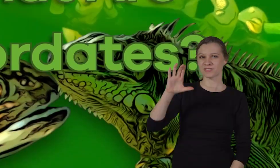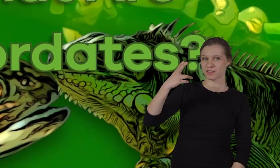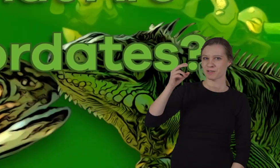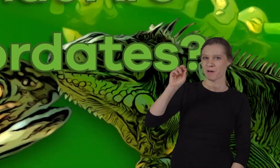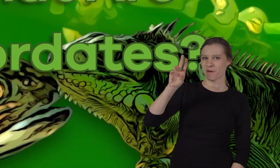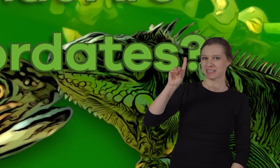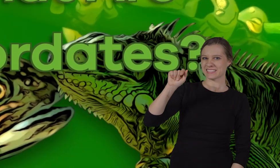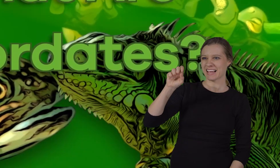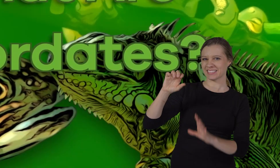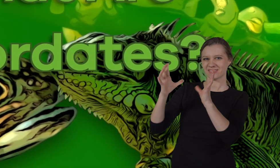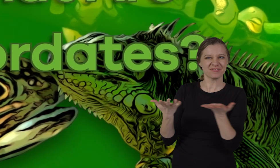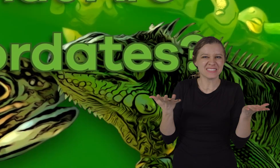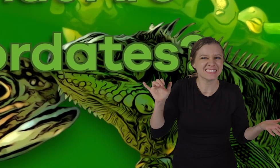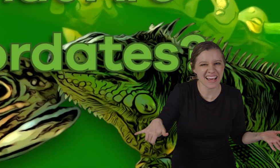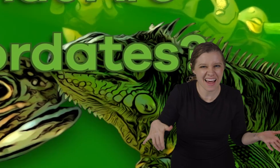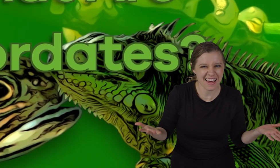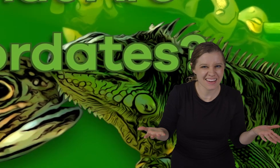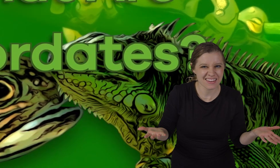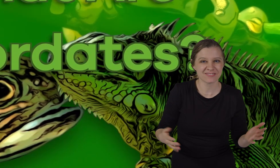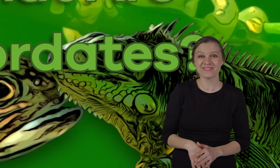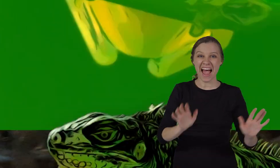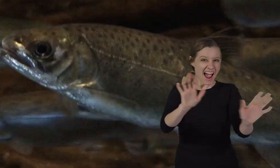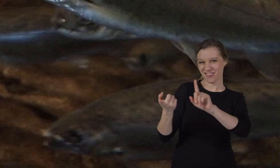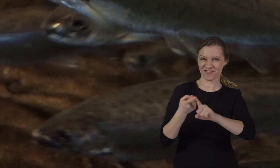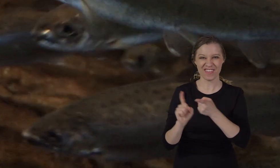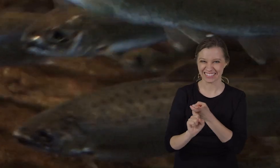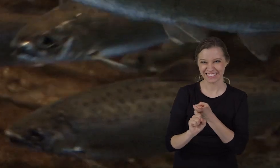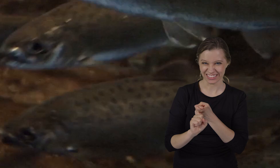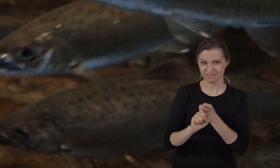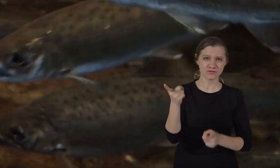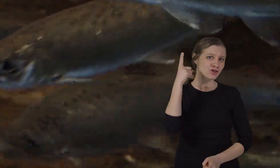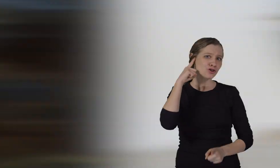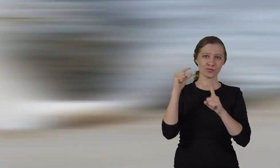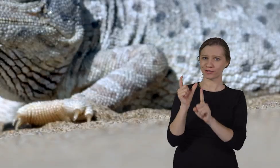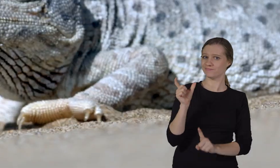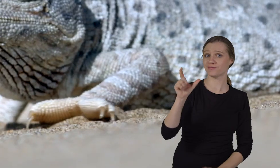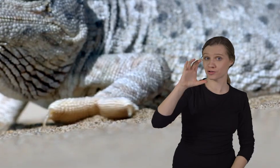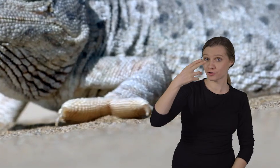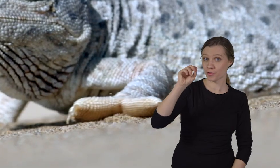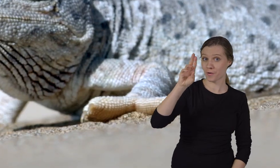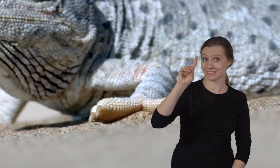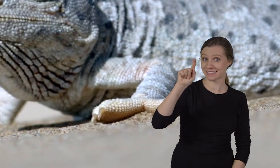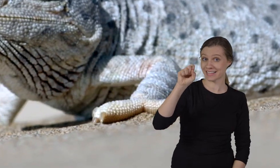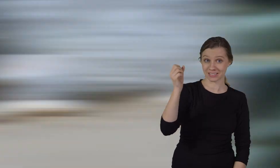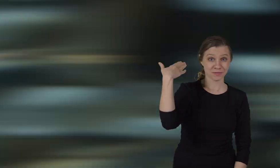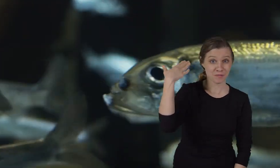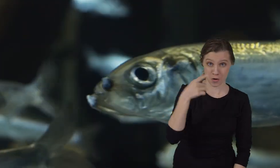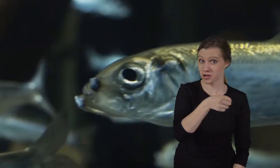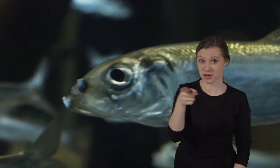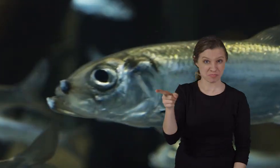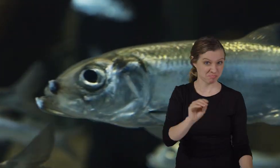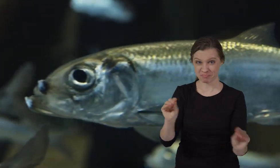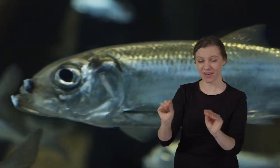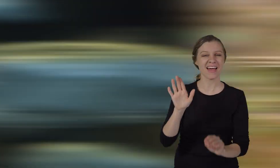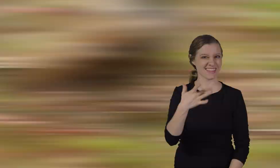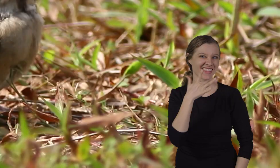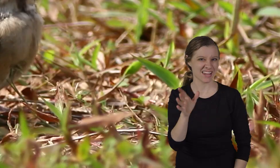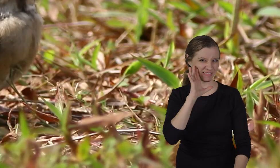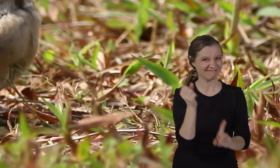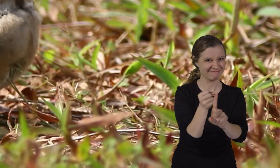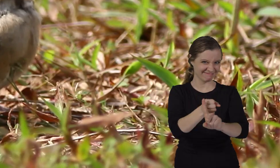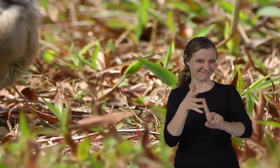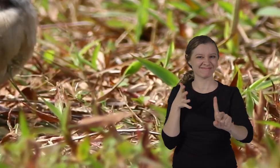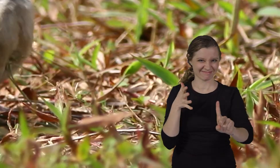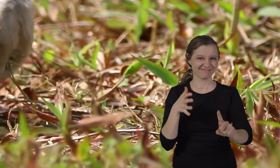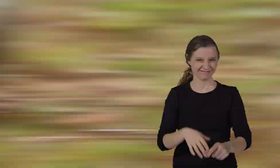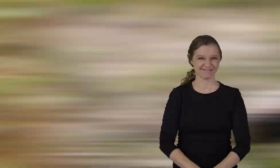What are Chordates? Hi friends, have you ever heard of Chordates before? Well,